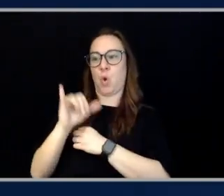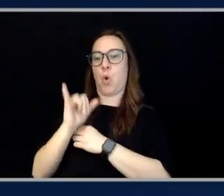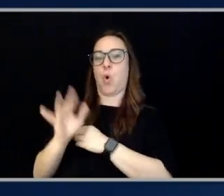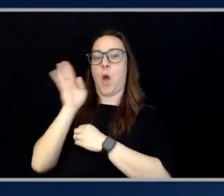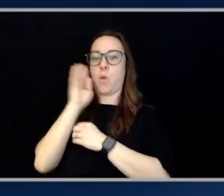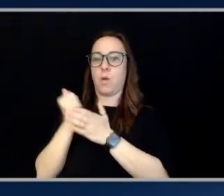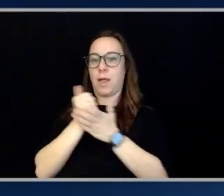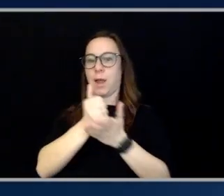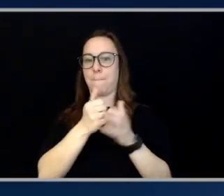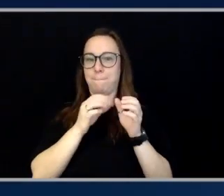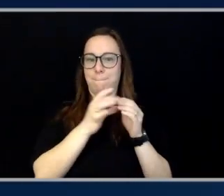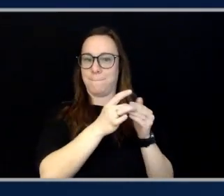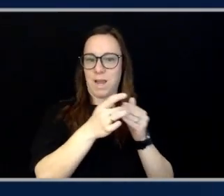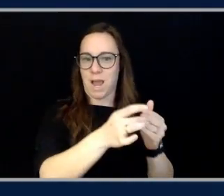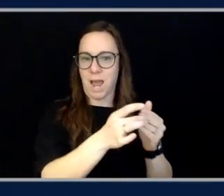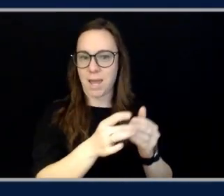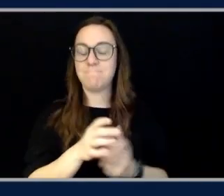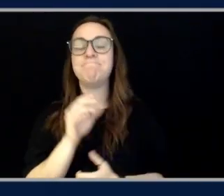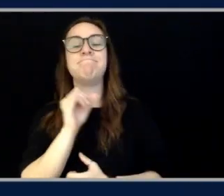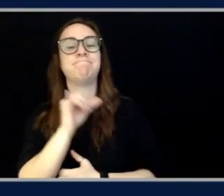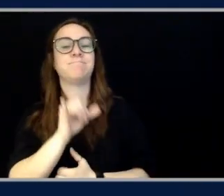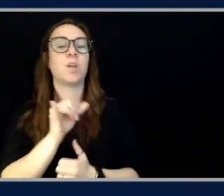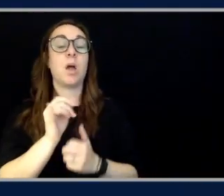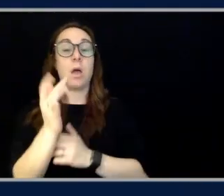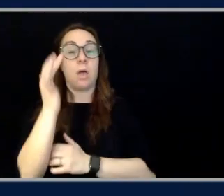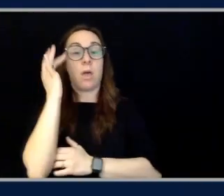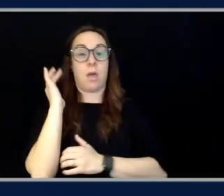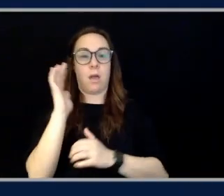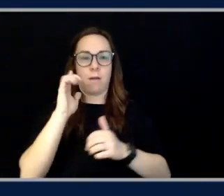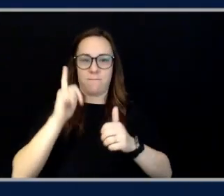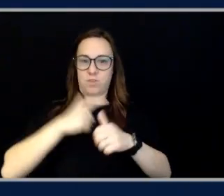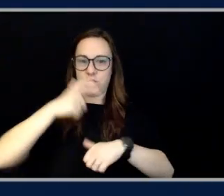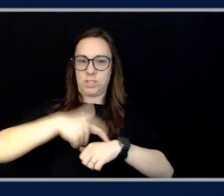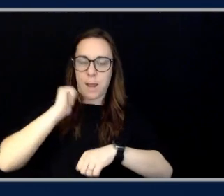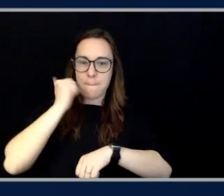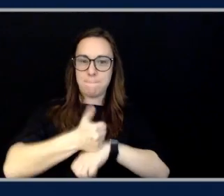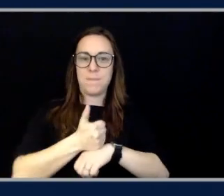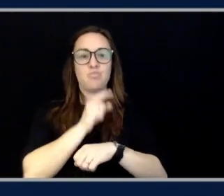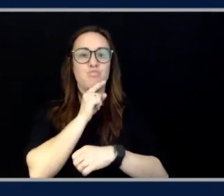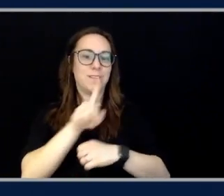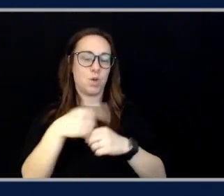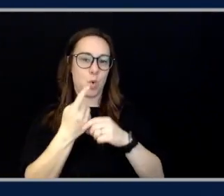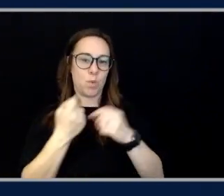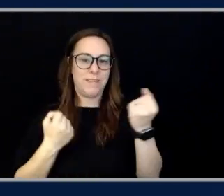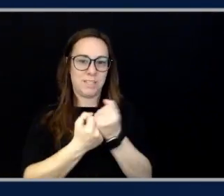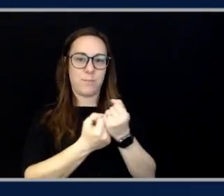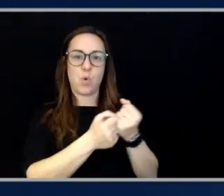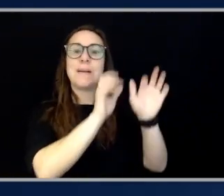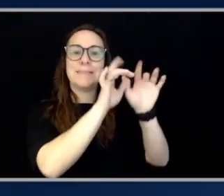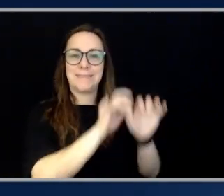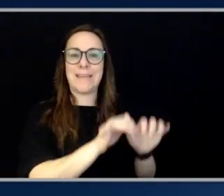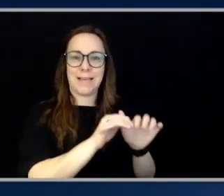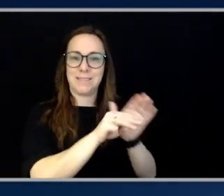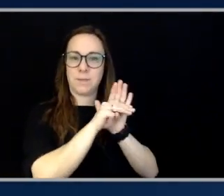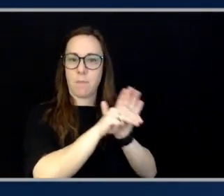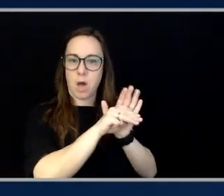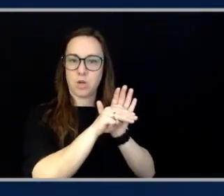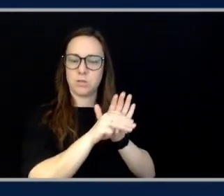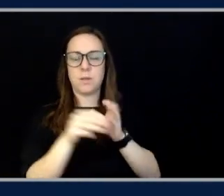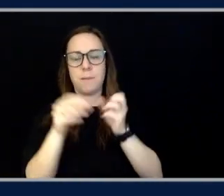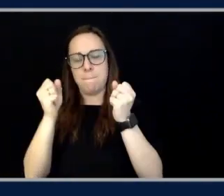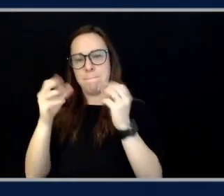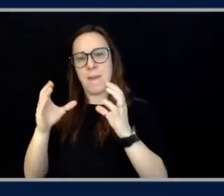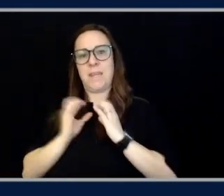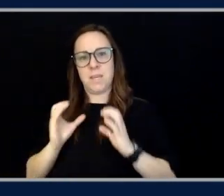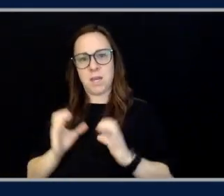So, you know, originally when these models were built, a lot of them only supported text modalities. And, you know, we've seen a lot of customers have multimode